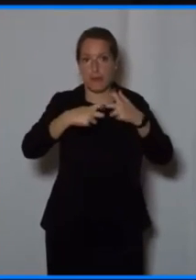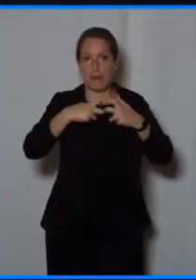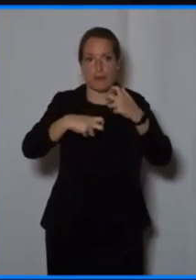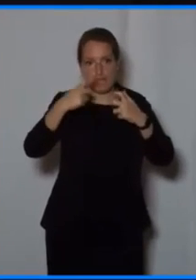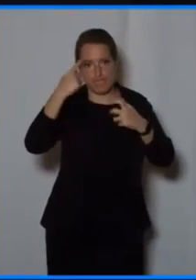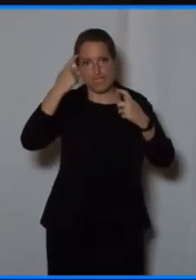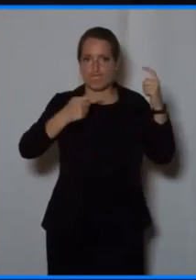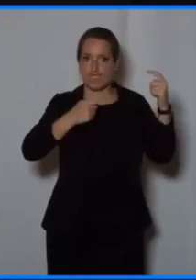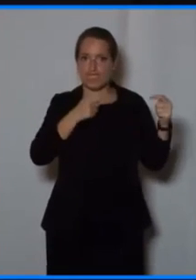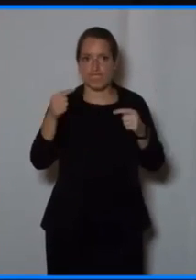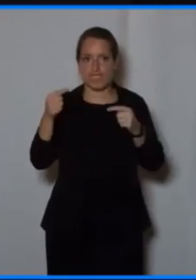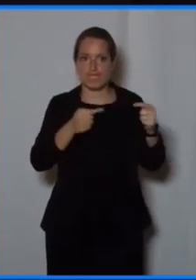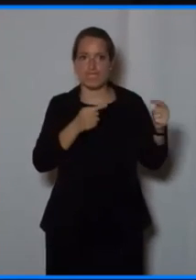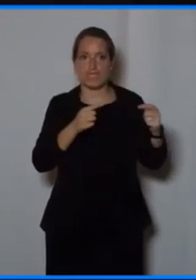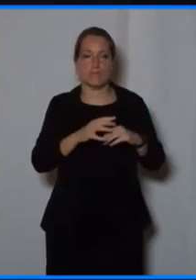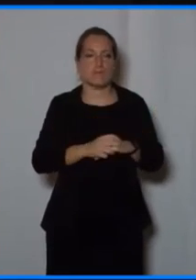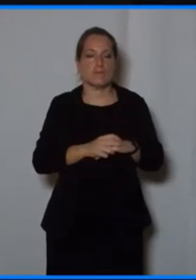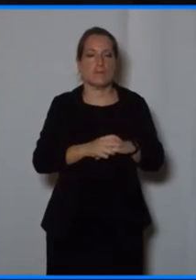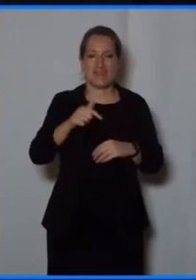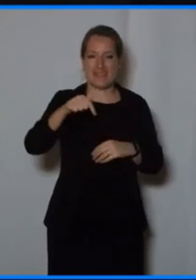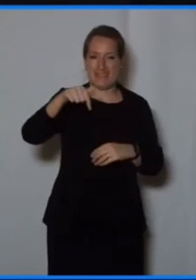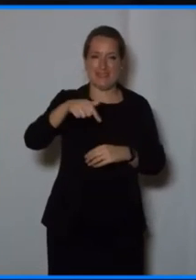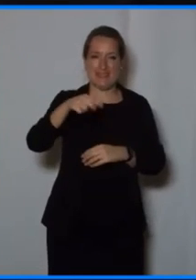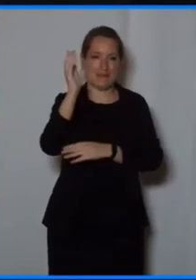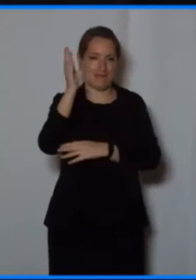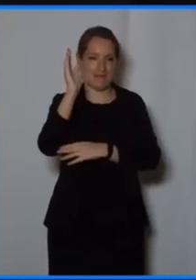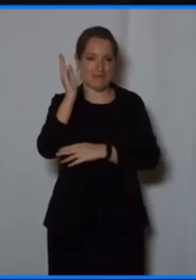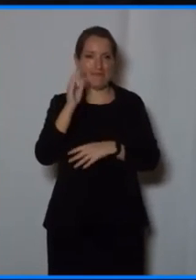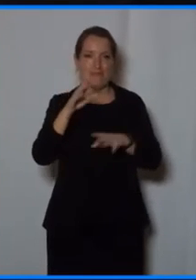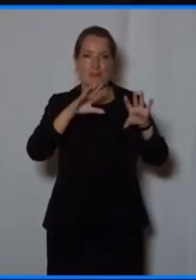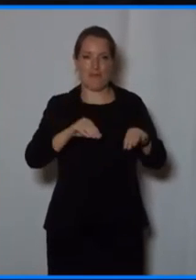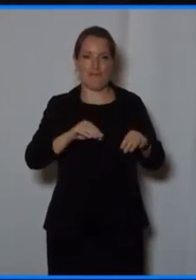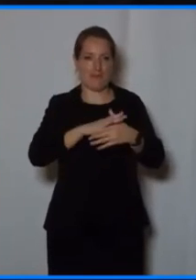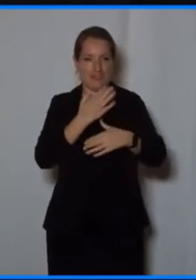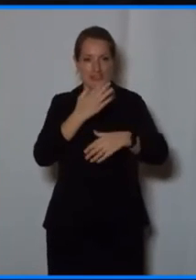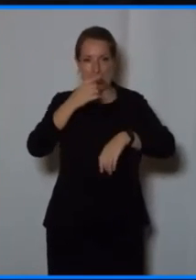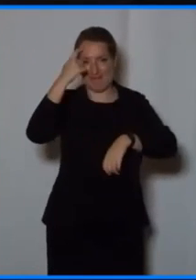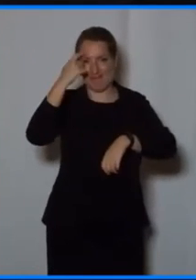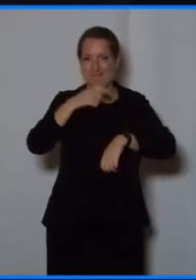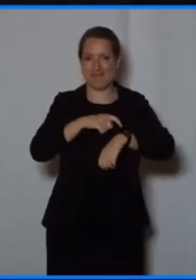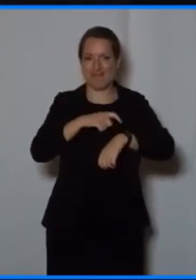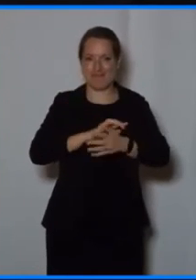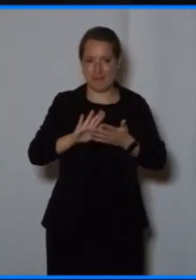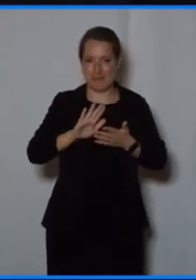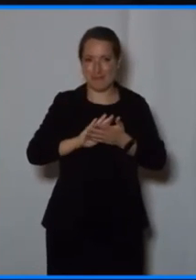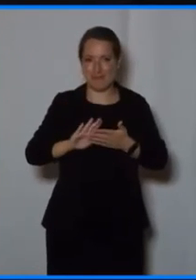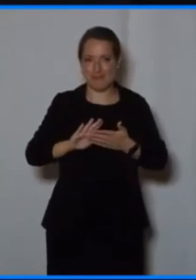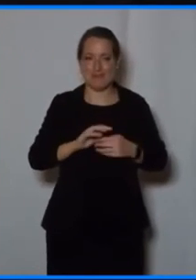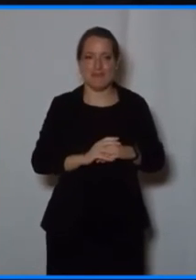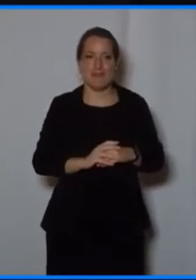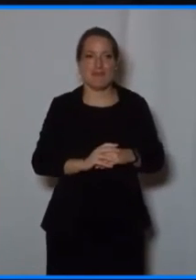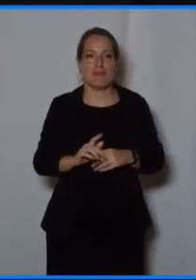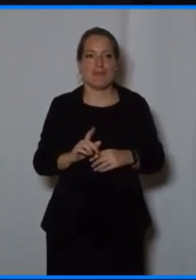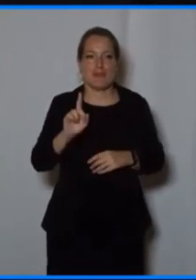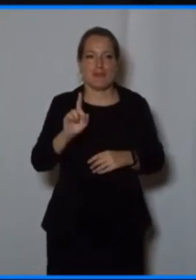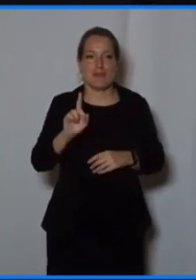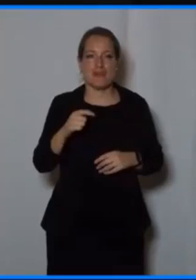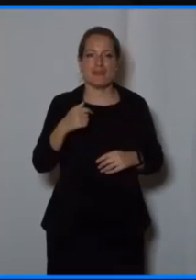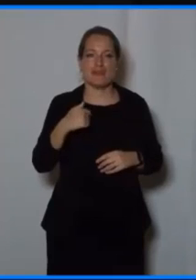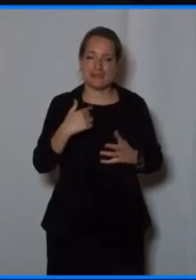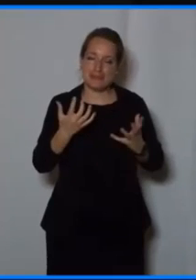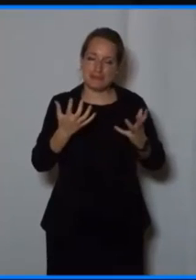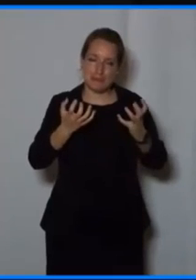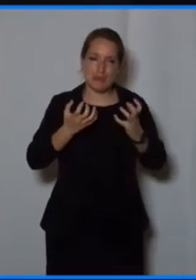I'll stop there, but I could have really spent all my speaking time merely listing the initiative that